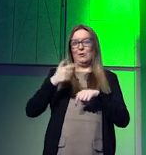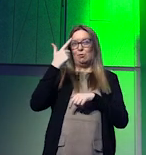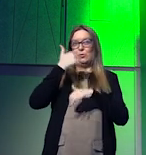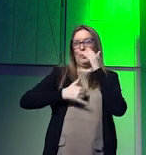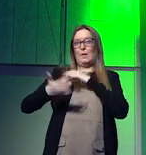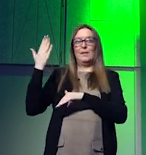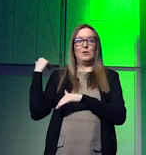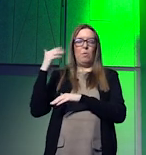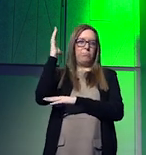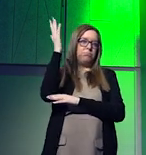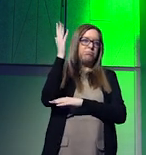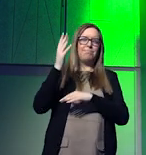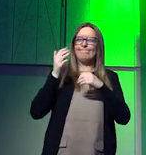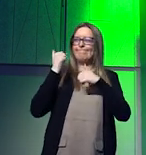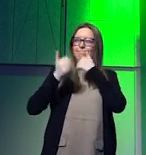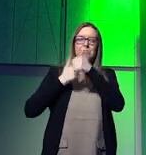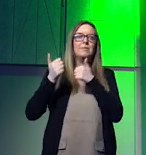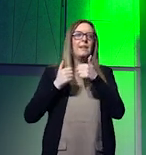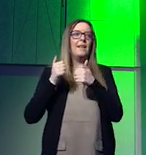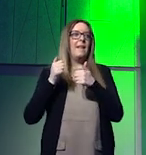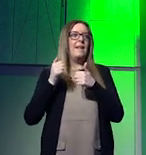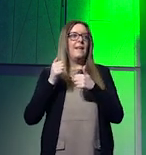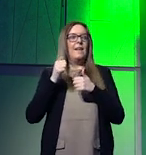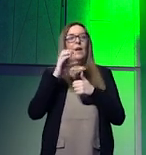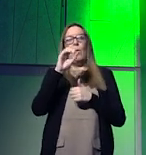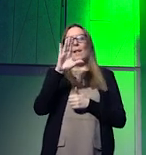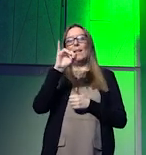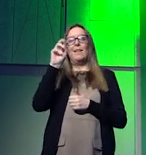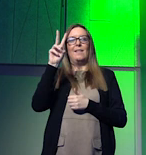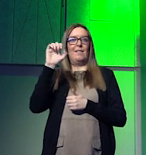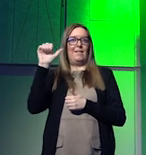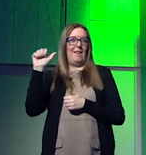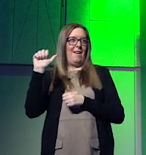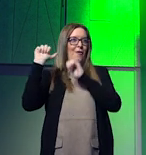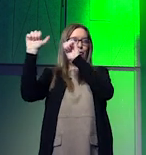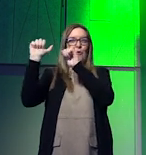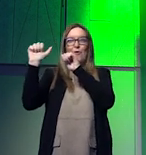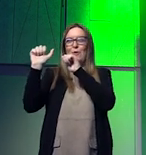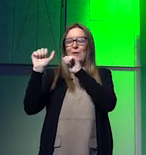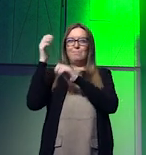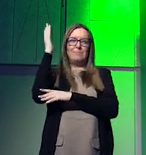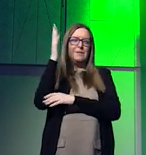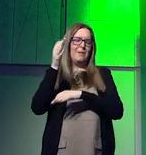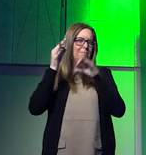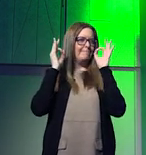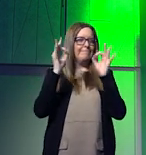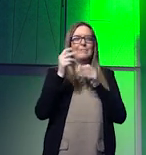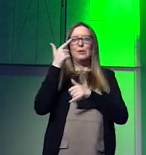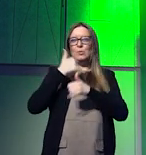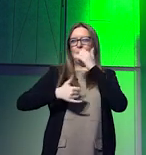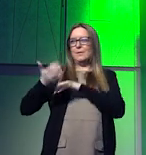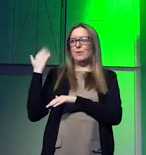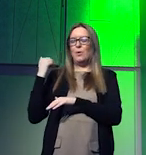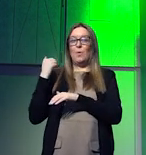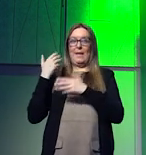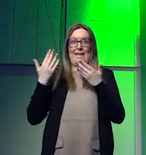ago and she blew us away then but olivia lazard her address was so fantastic two years ago we're delighted we asked her just to come back and speak to